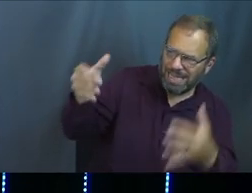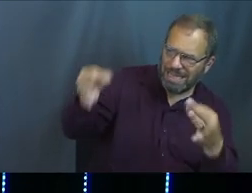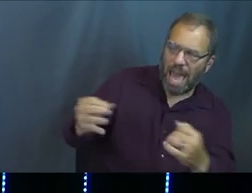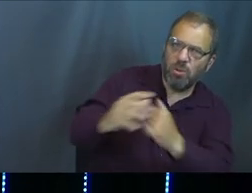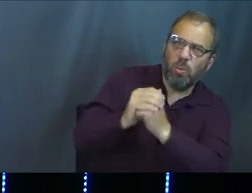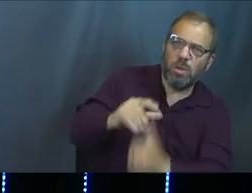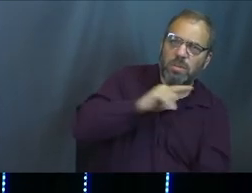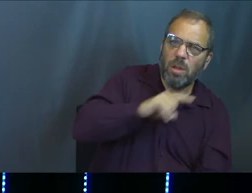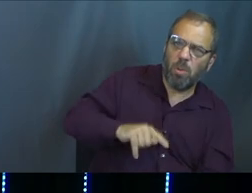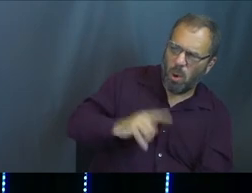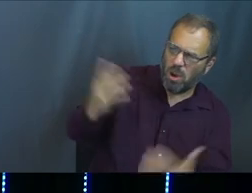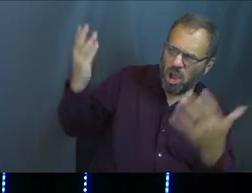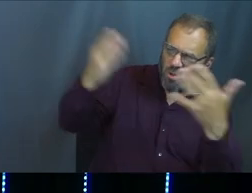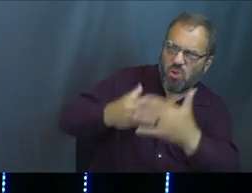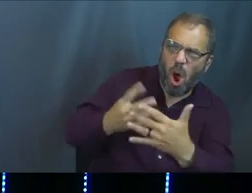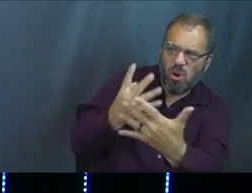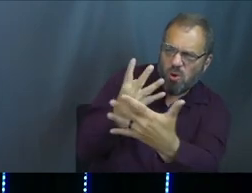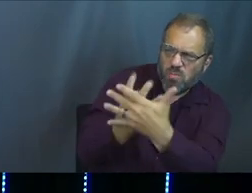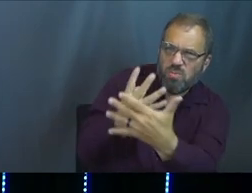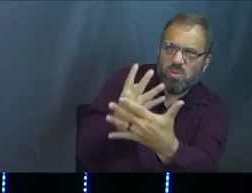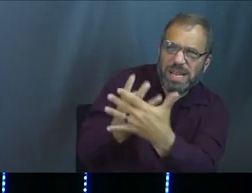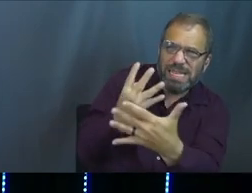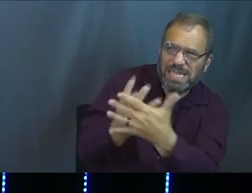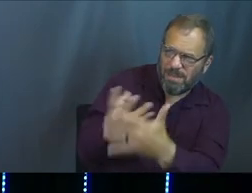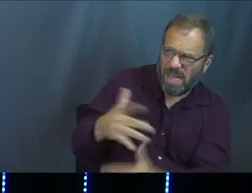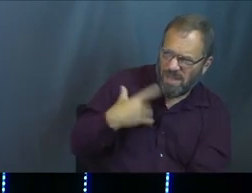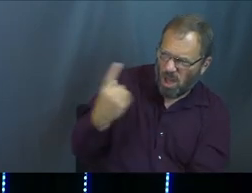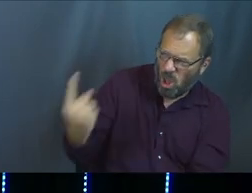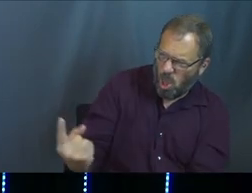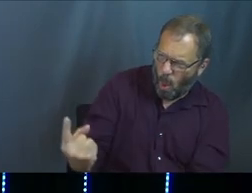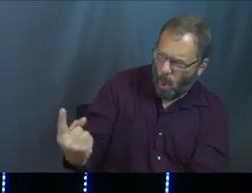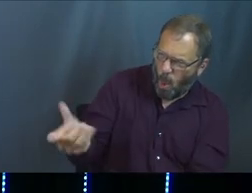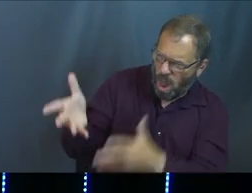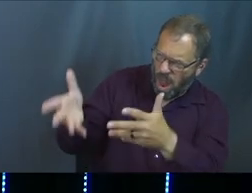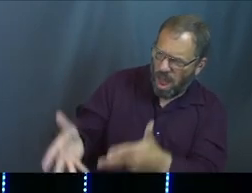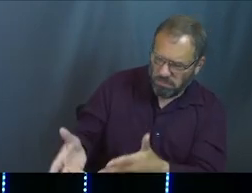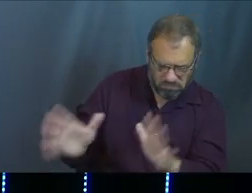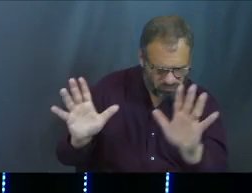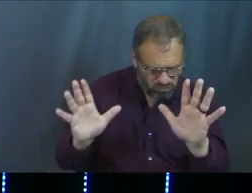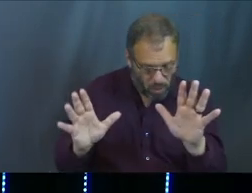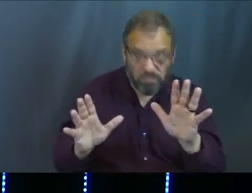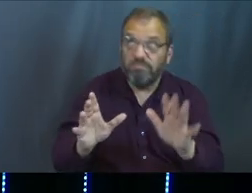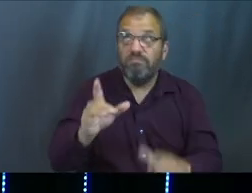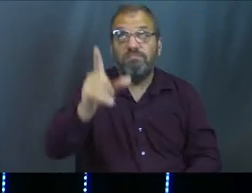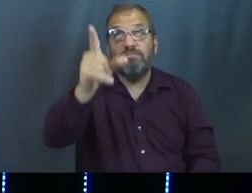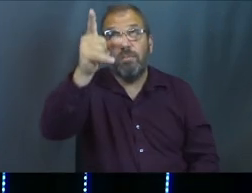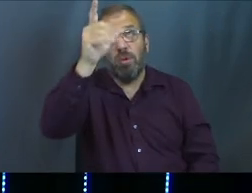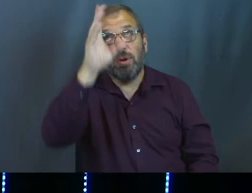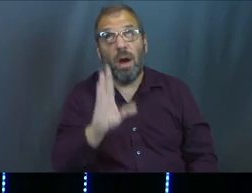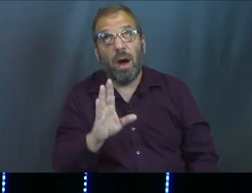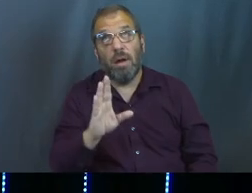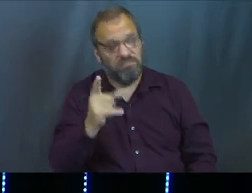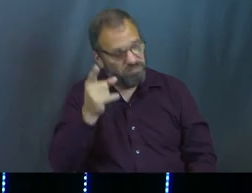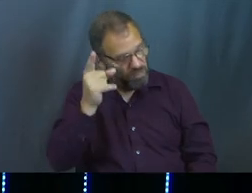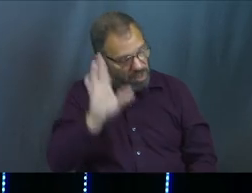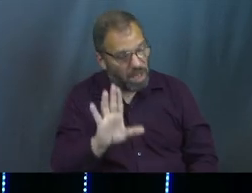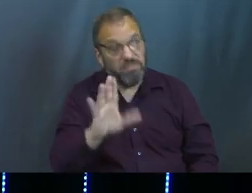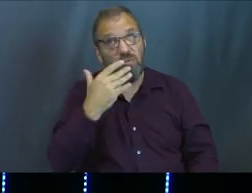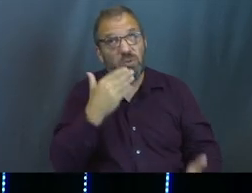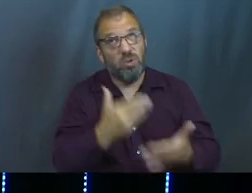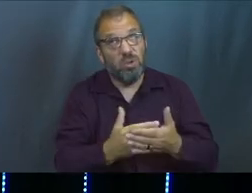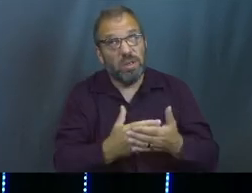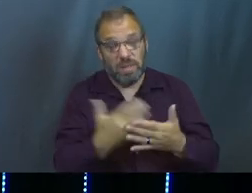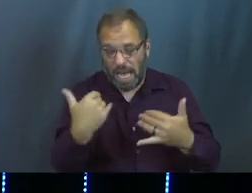circumstance, in a place that felt broken, in a place that made them feel alone and lost. They said, you're still God. You're still good.